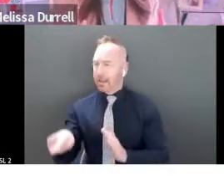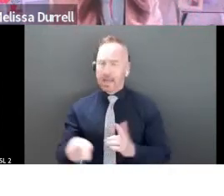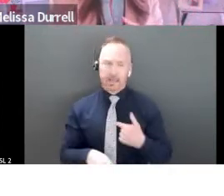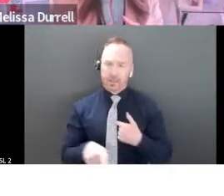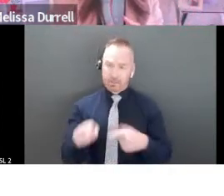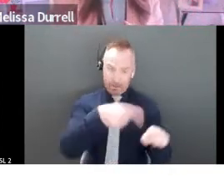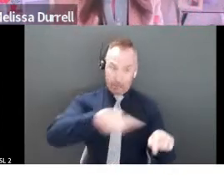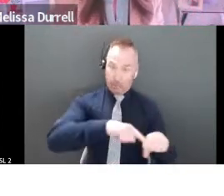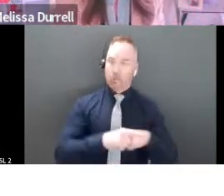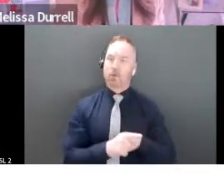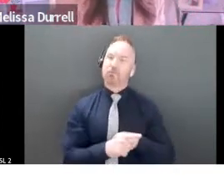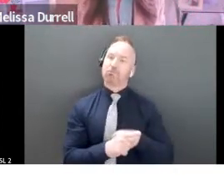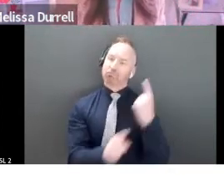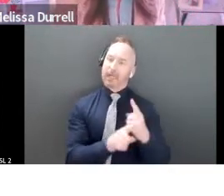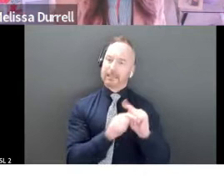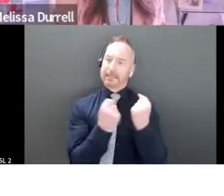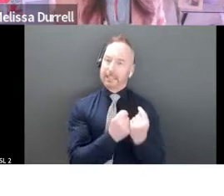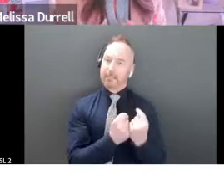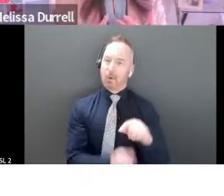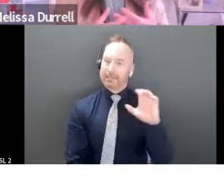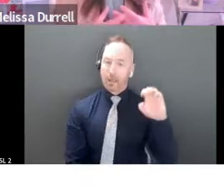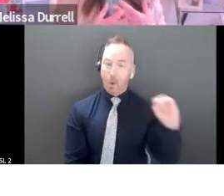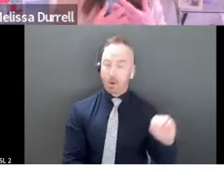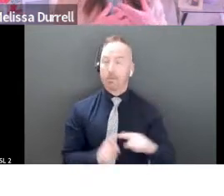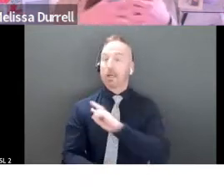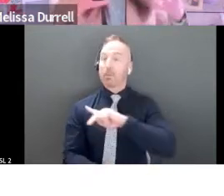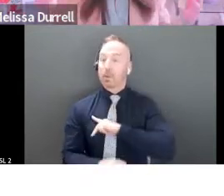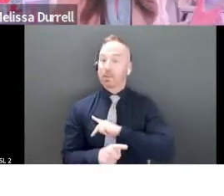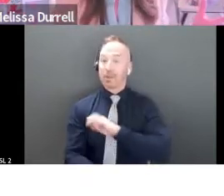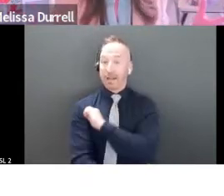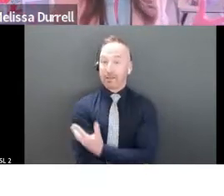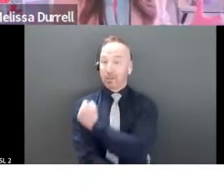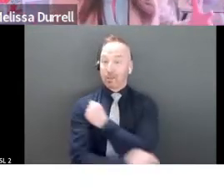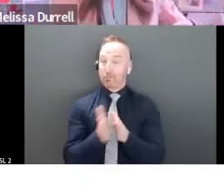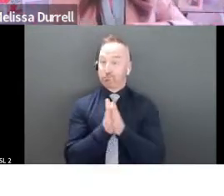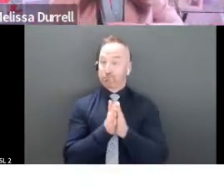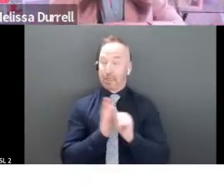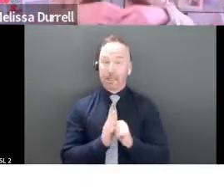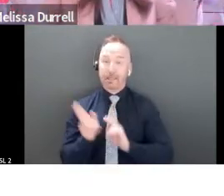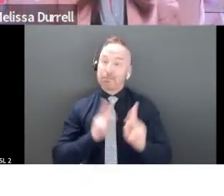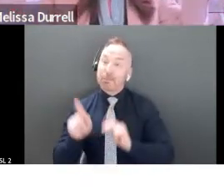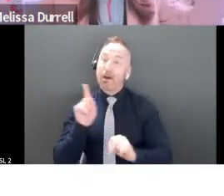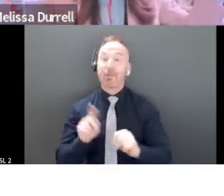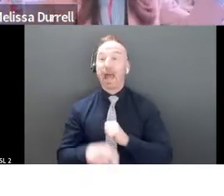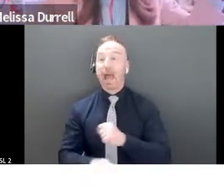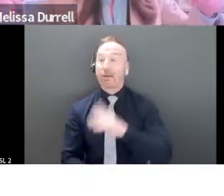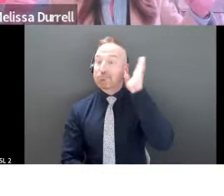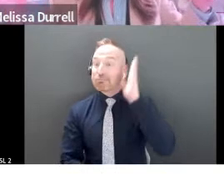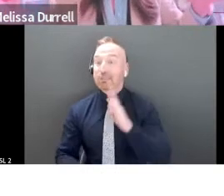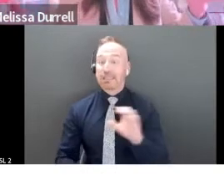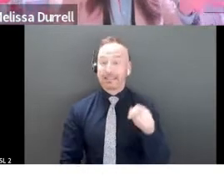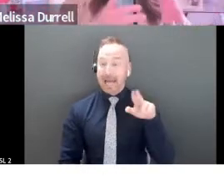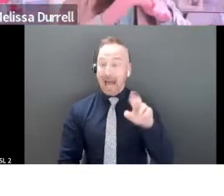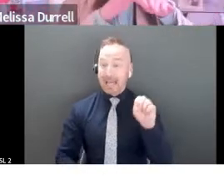CEO to make it happen? And your personal enthusiasm. You know, everyone's got different speaking styles. You know, some people have a ton of